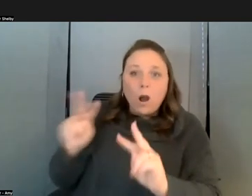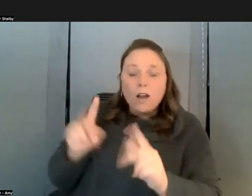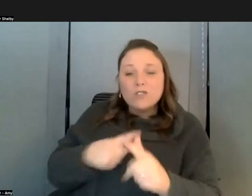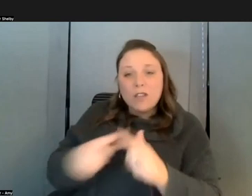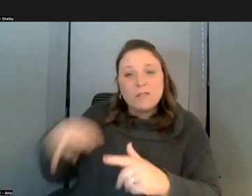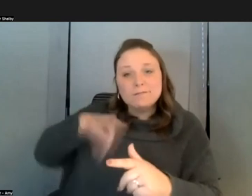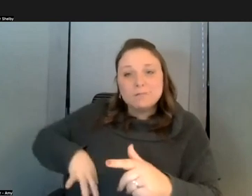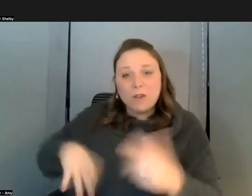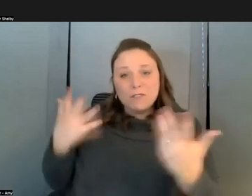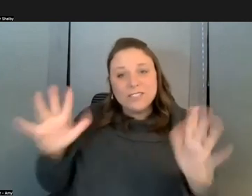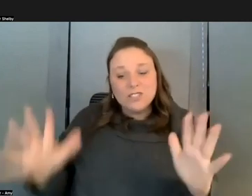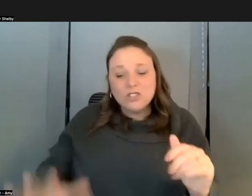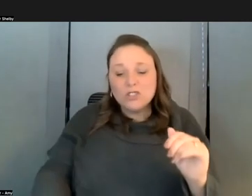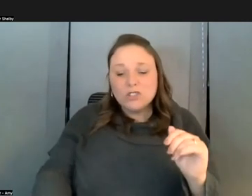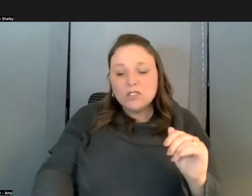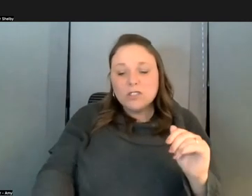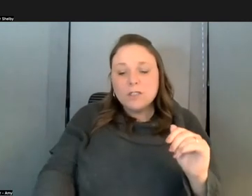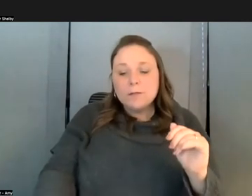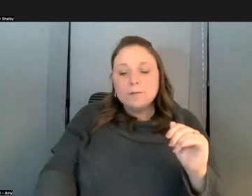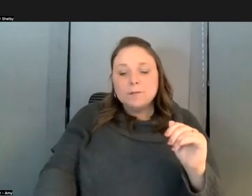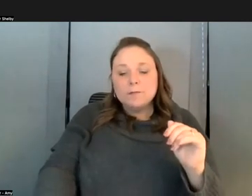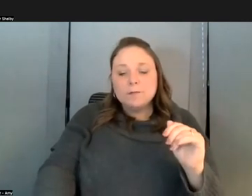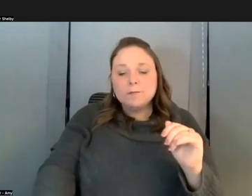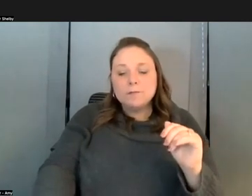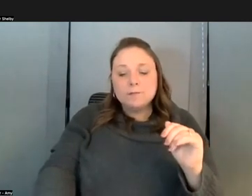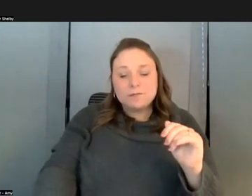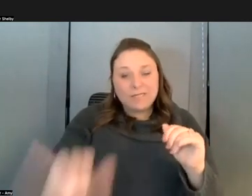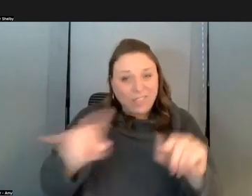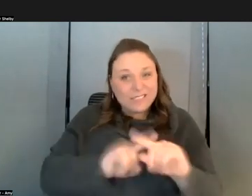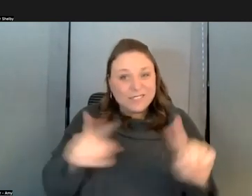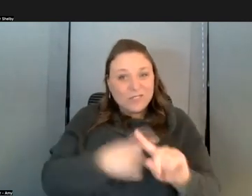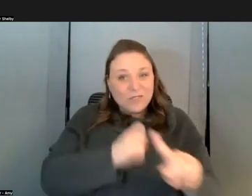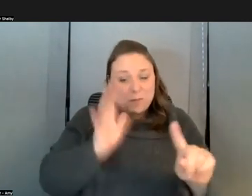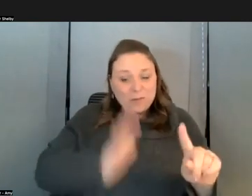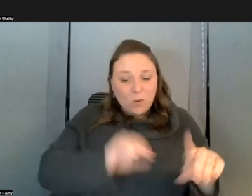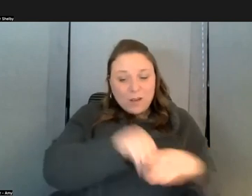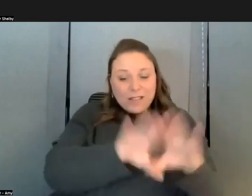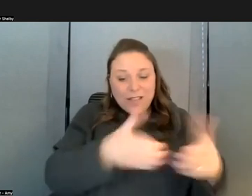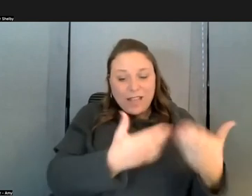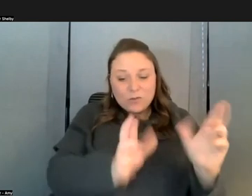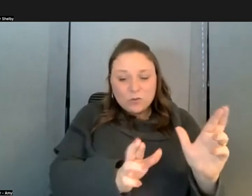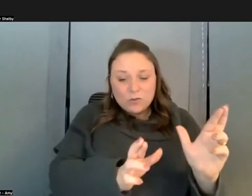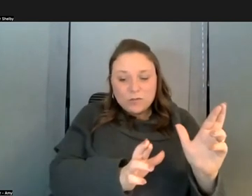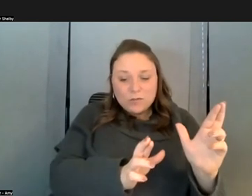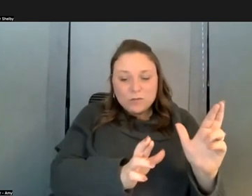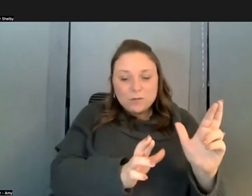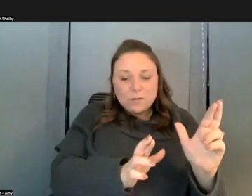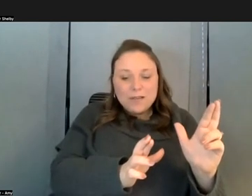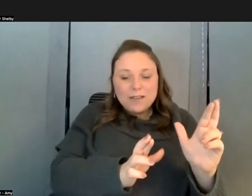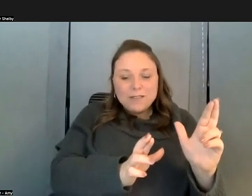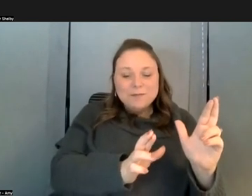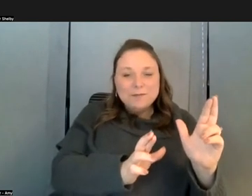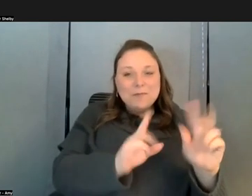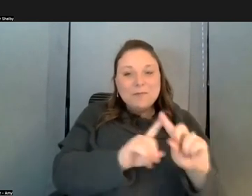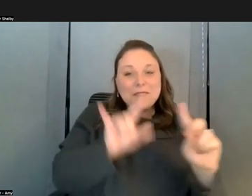and it's completely different from what they were doing before and that's the kind of imagination